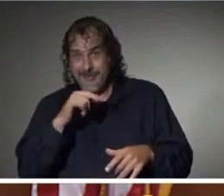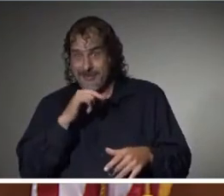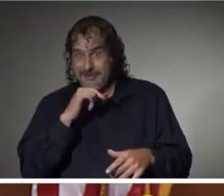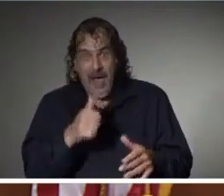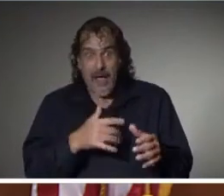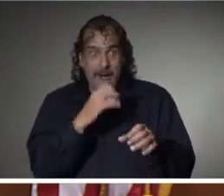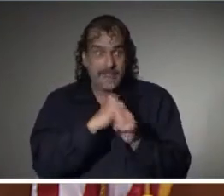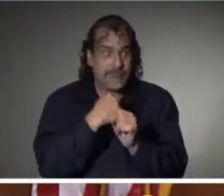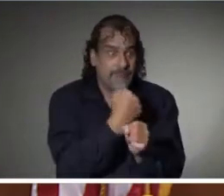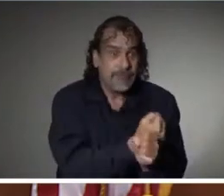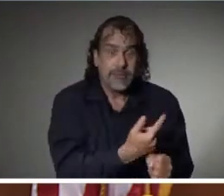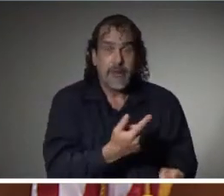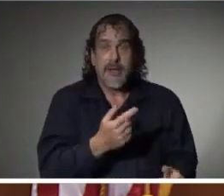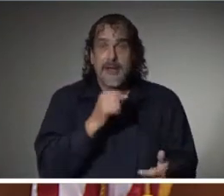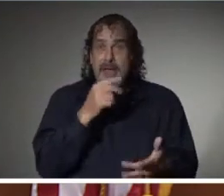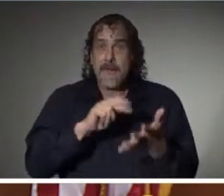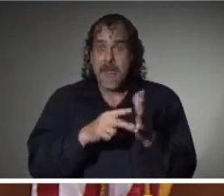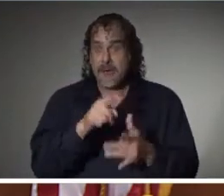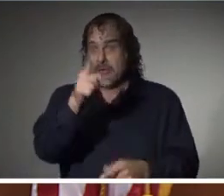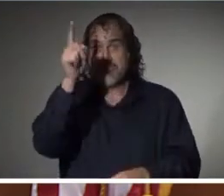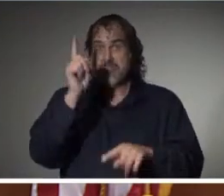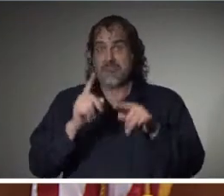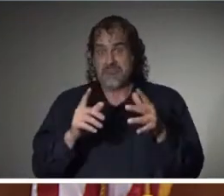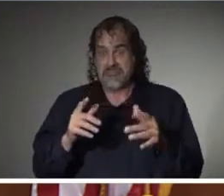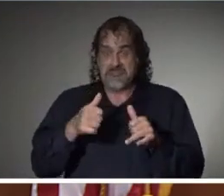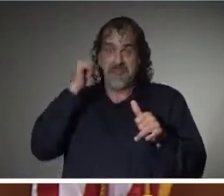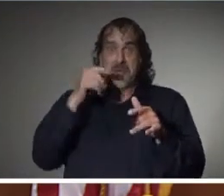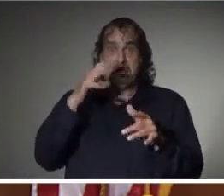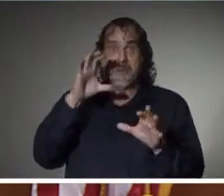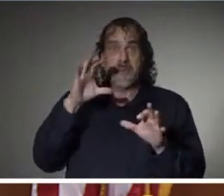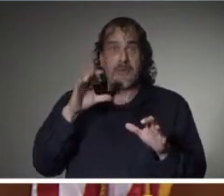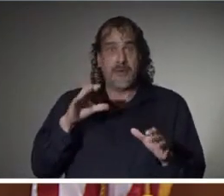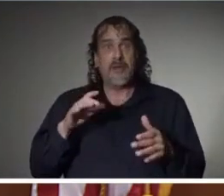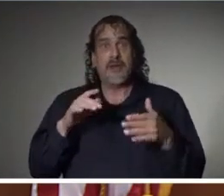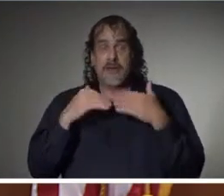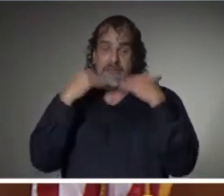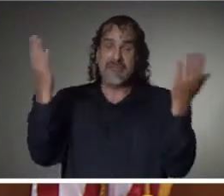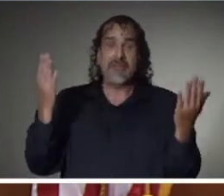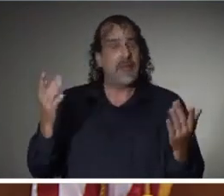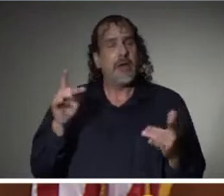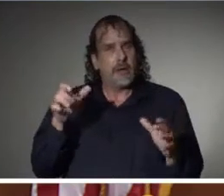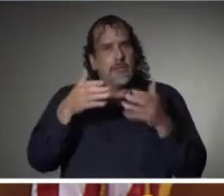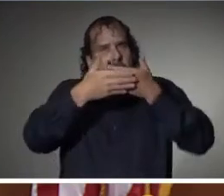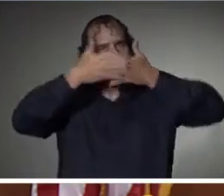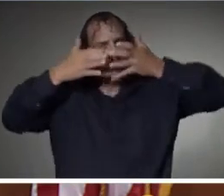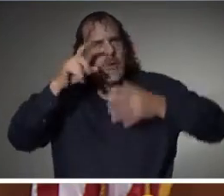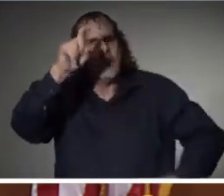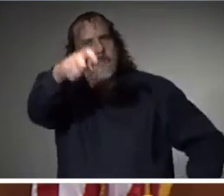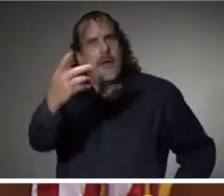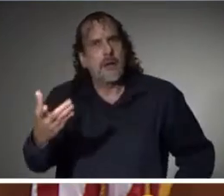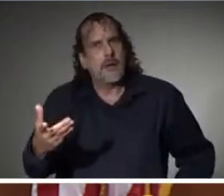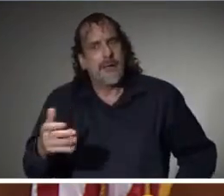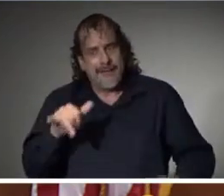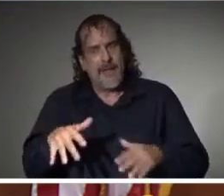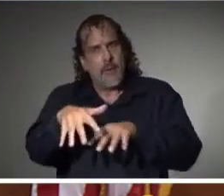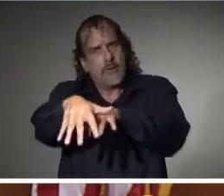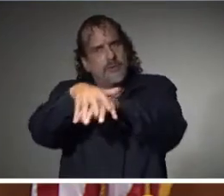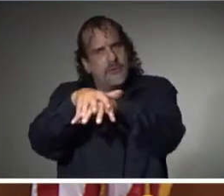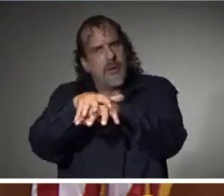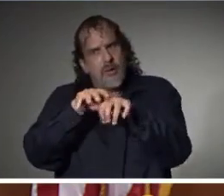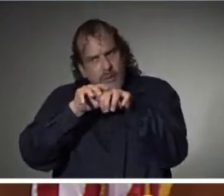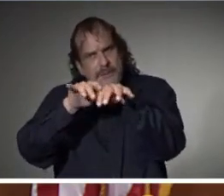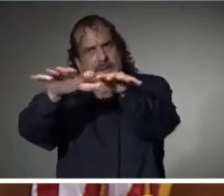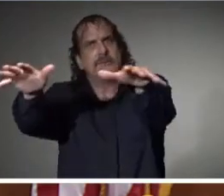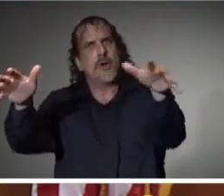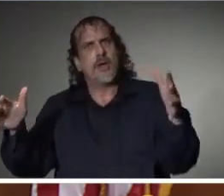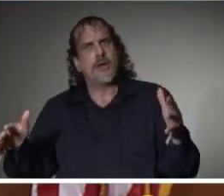do it. And so we are urging all Mississippians to wear a mask in public. You will help us slow the spread if you wear a mask, and if